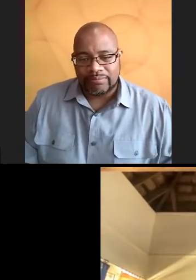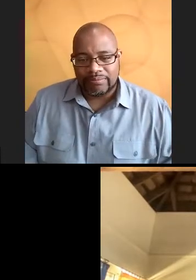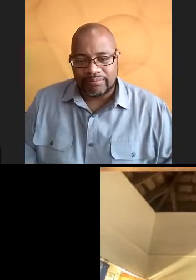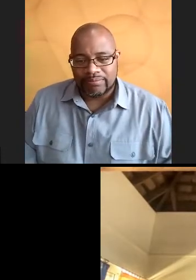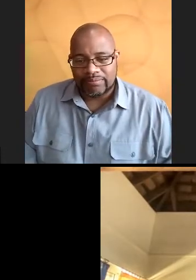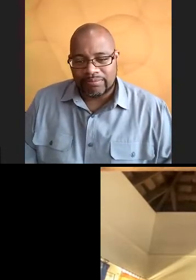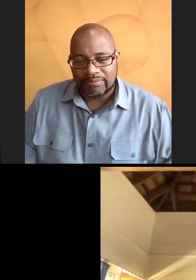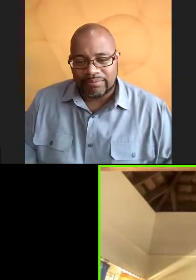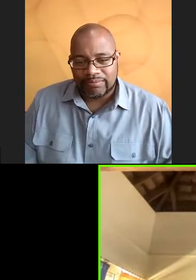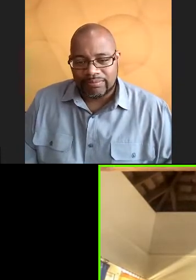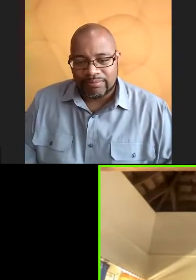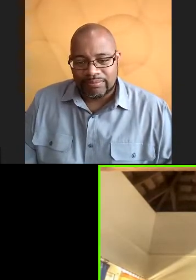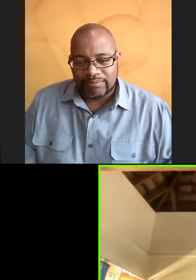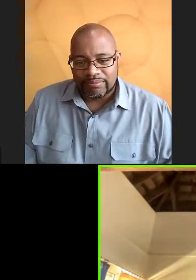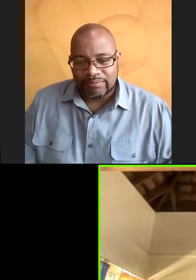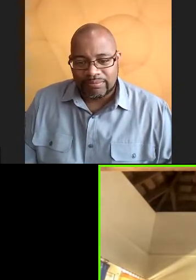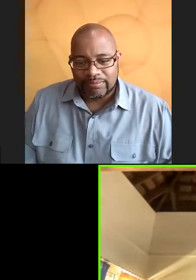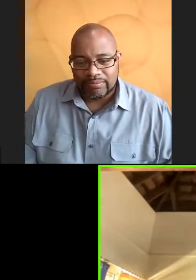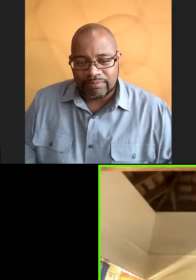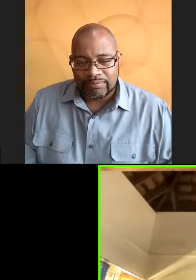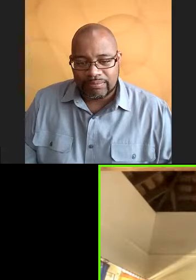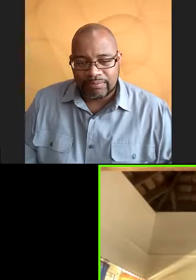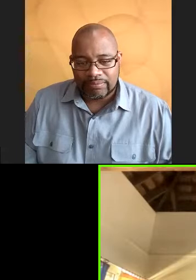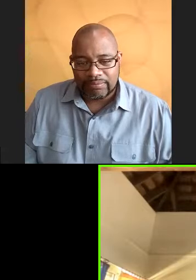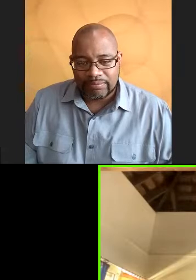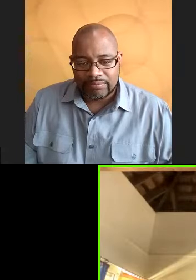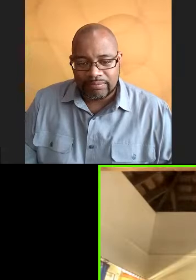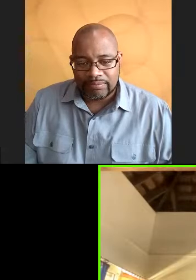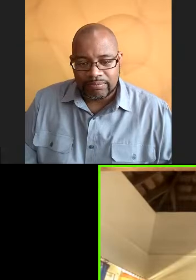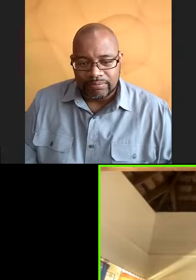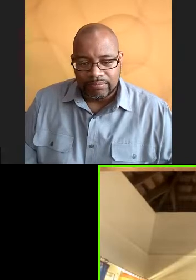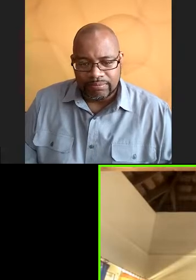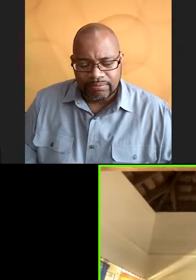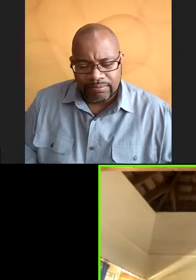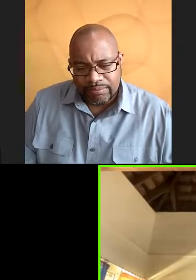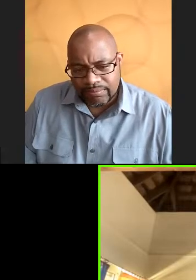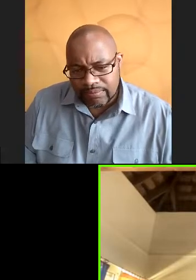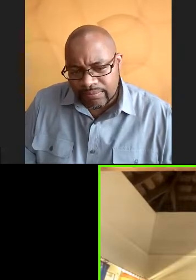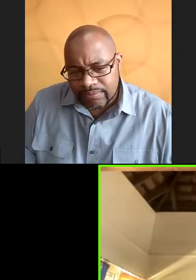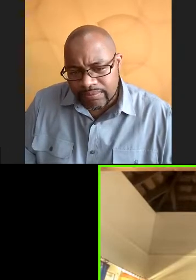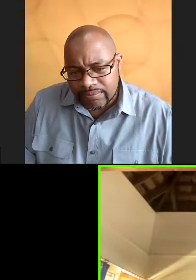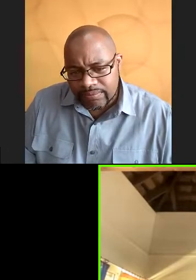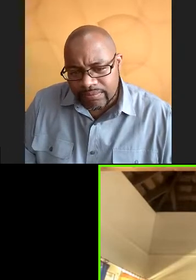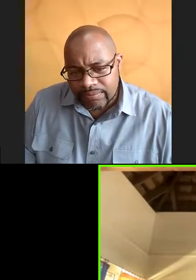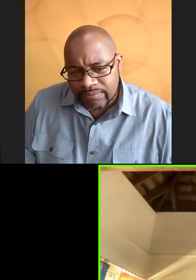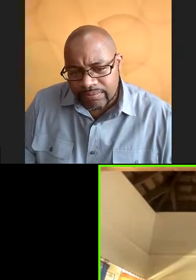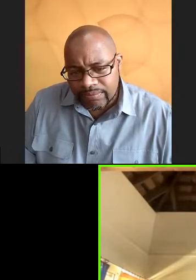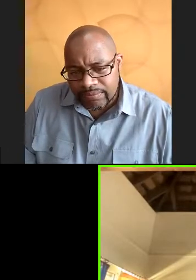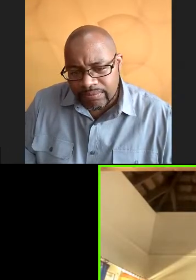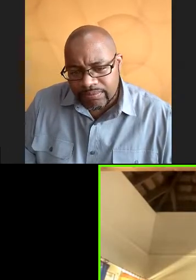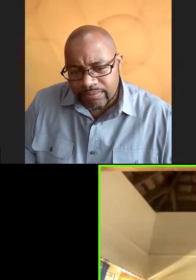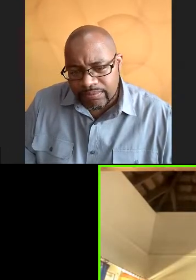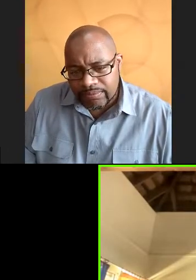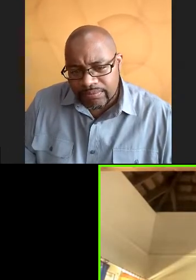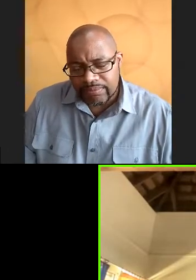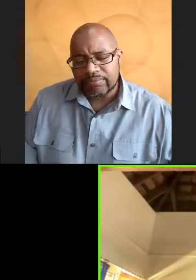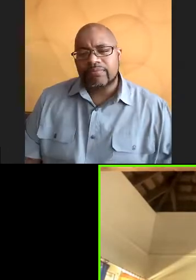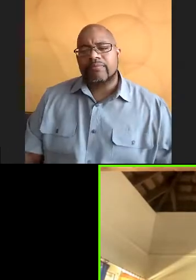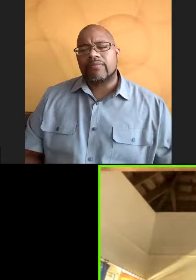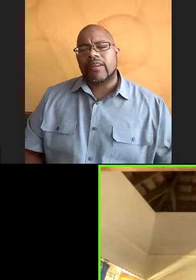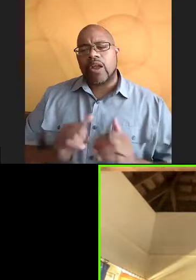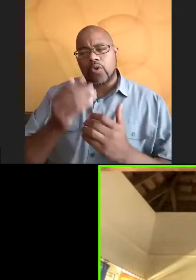I was going to ask you, like, how did your, I guess, how did you, like, know that you wanted to be a marine scientist?